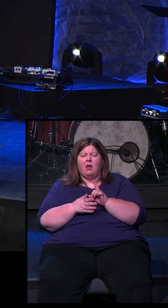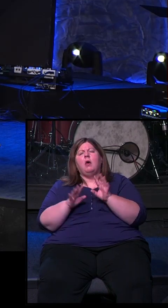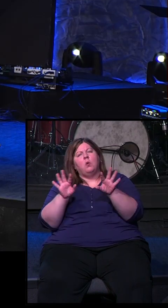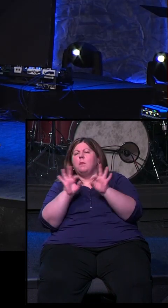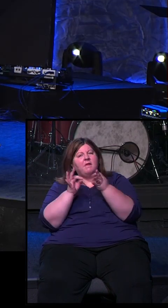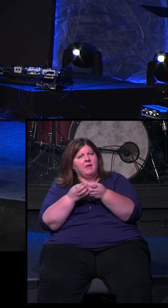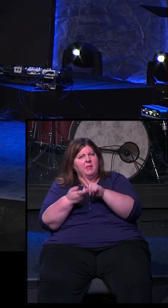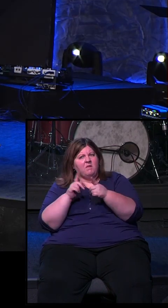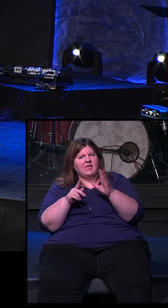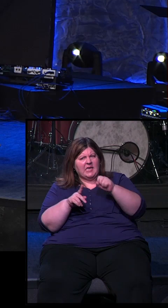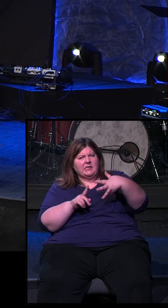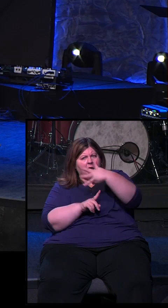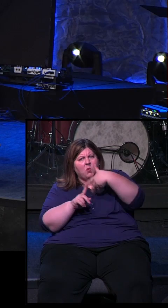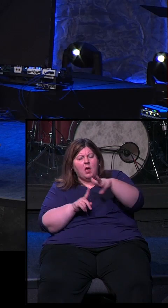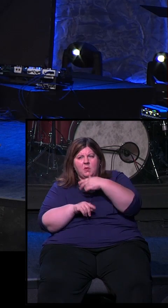friends around me.